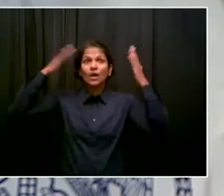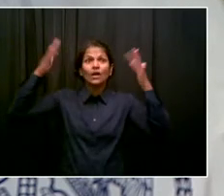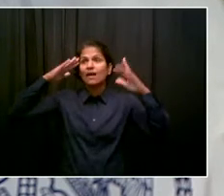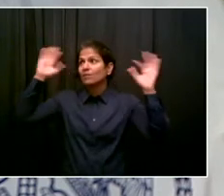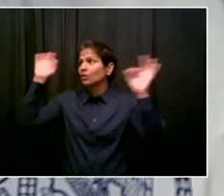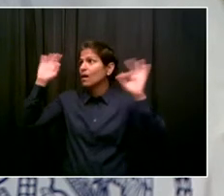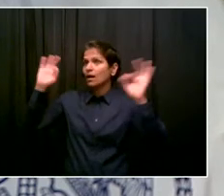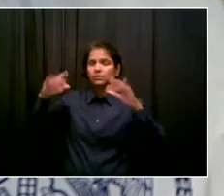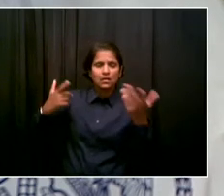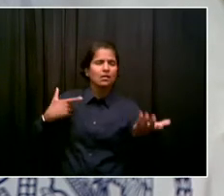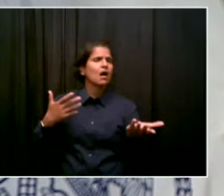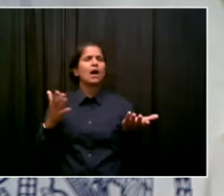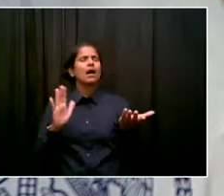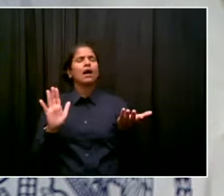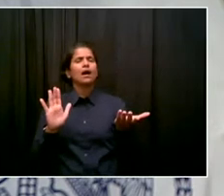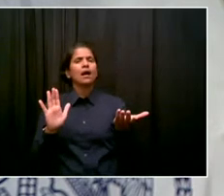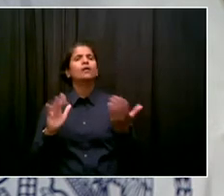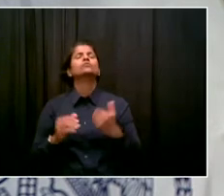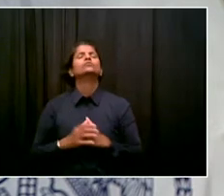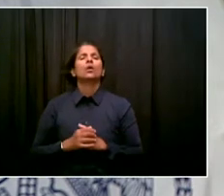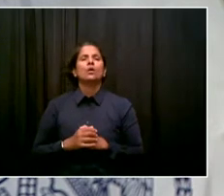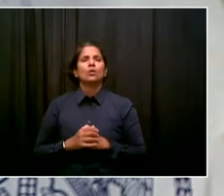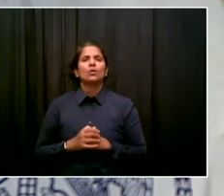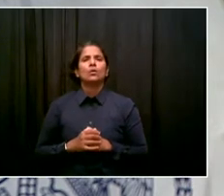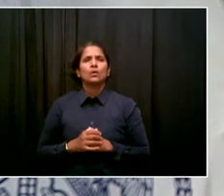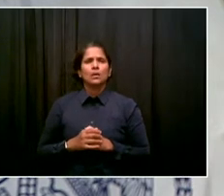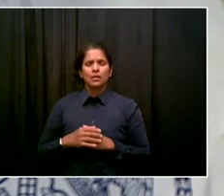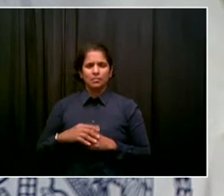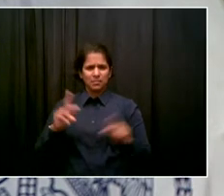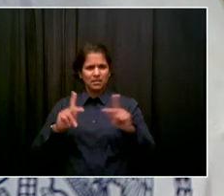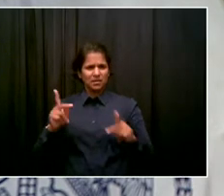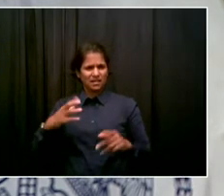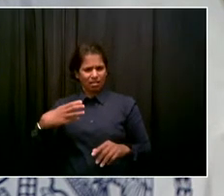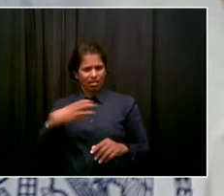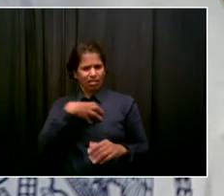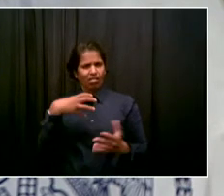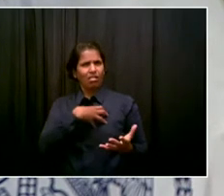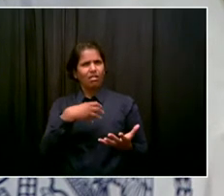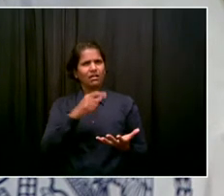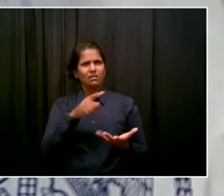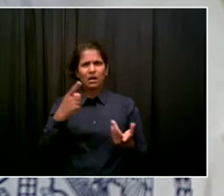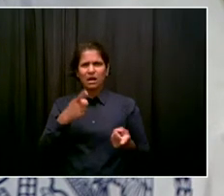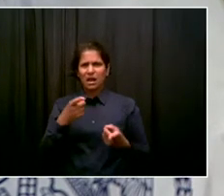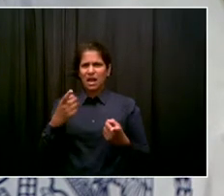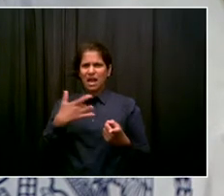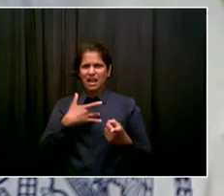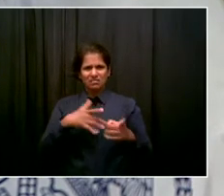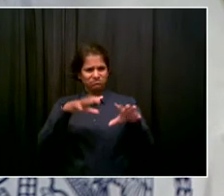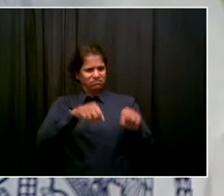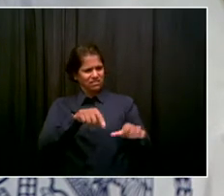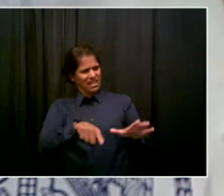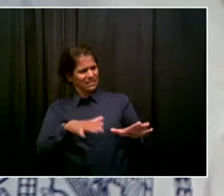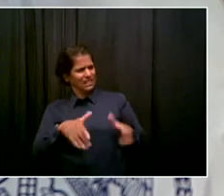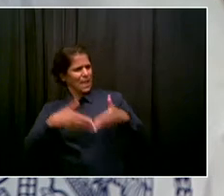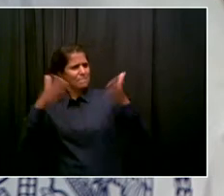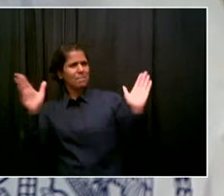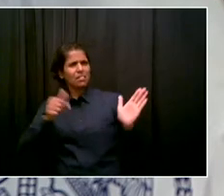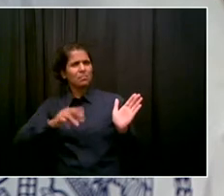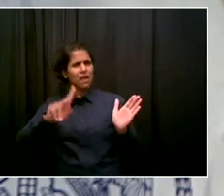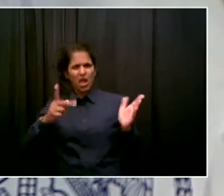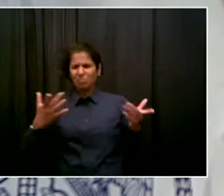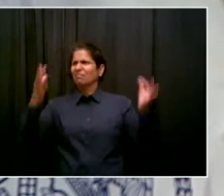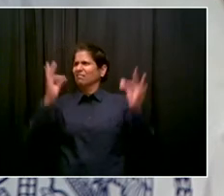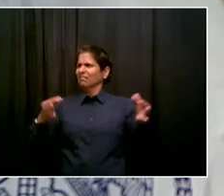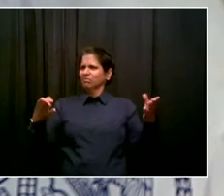kind of an infringement on the public square. And I'm wondering what your response to that is. And I also just wanted to get you to kind of